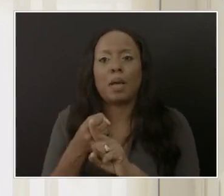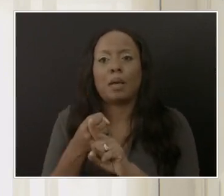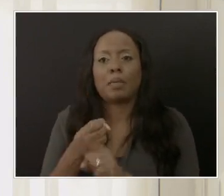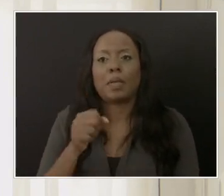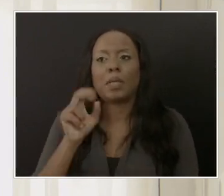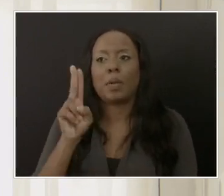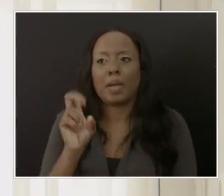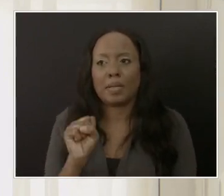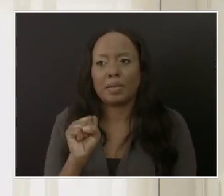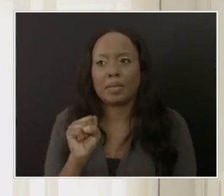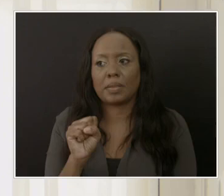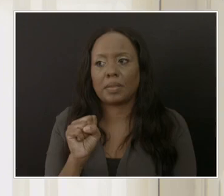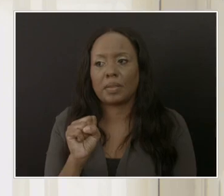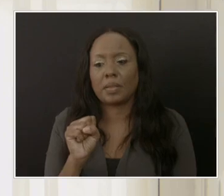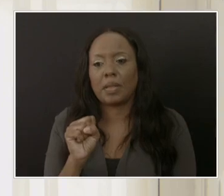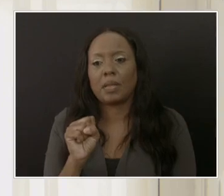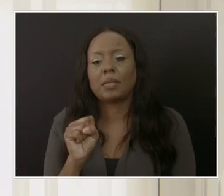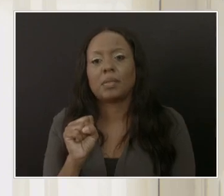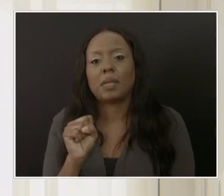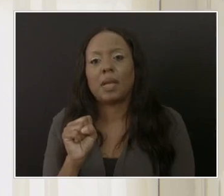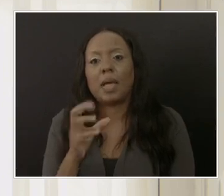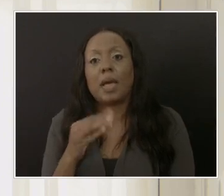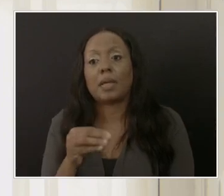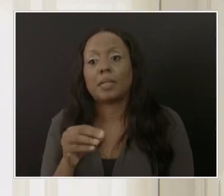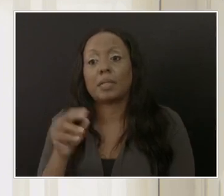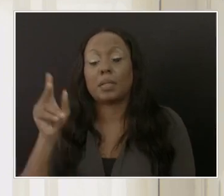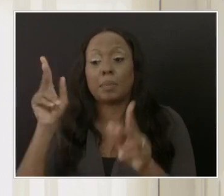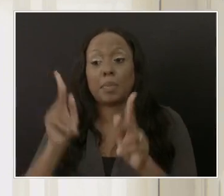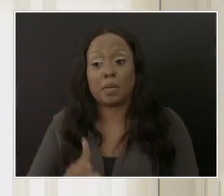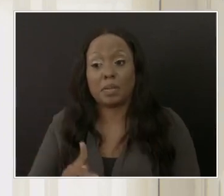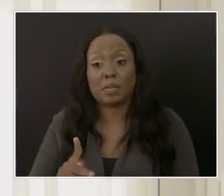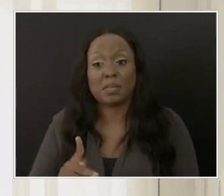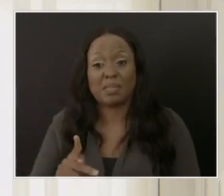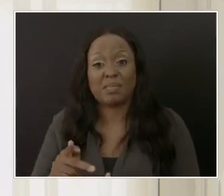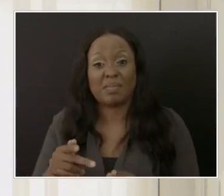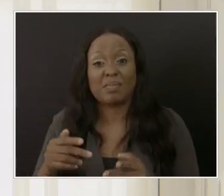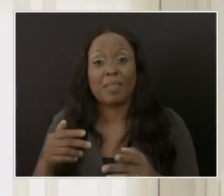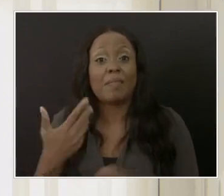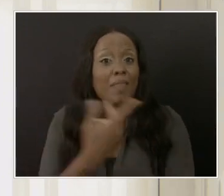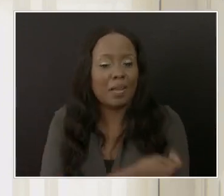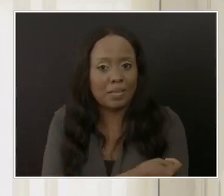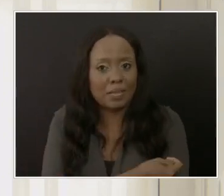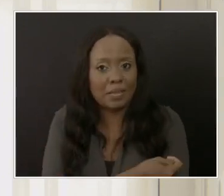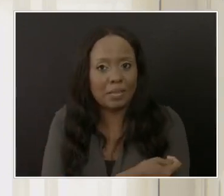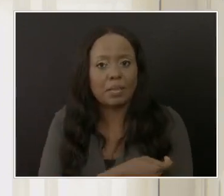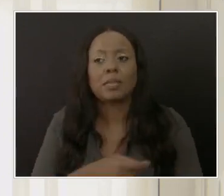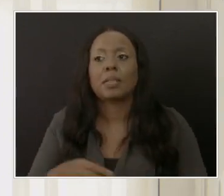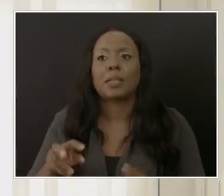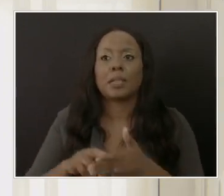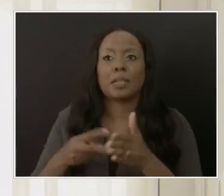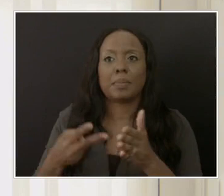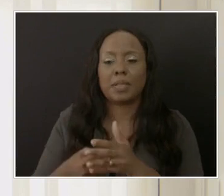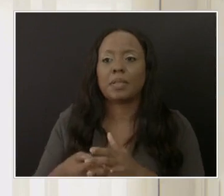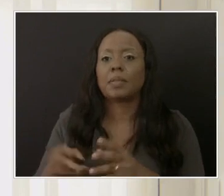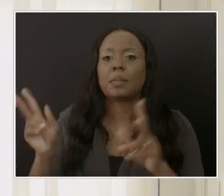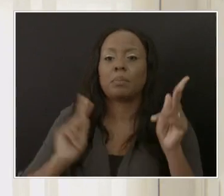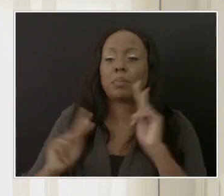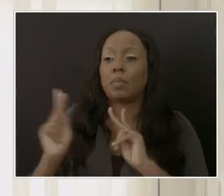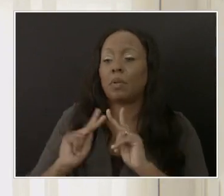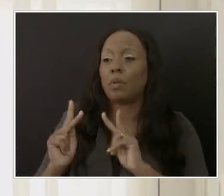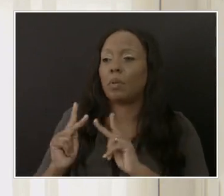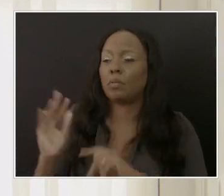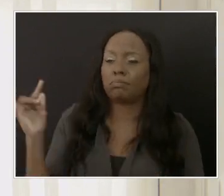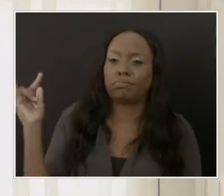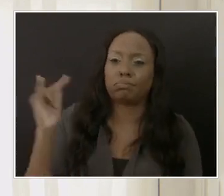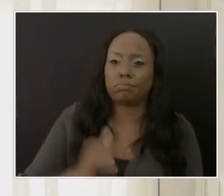are we going to require that passengers to Barbados of travelers coming to Barbados